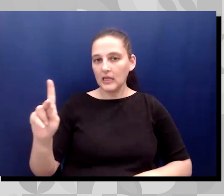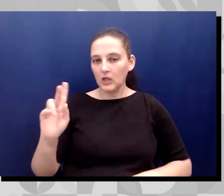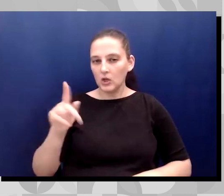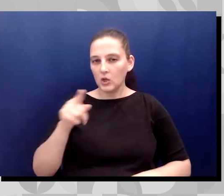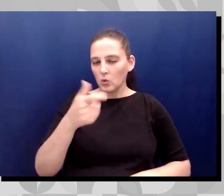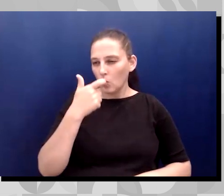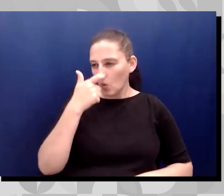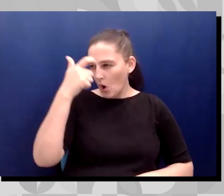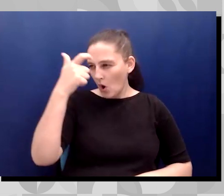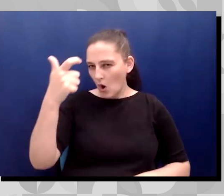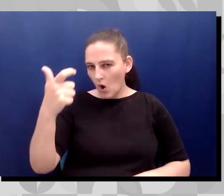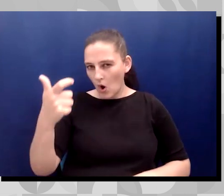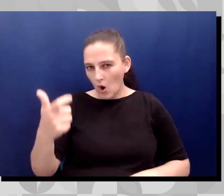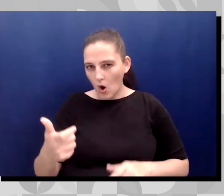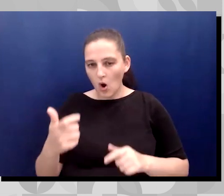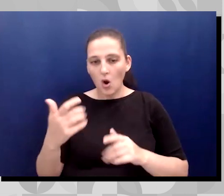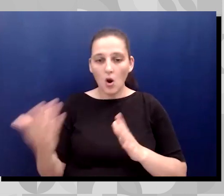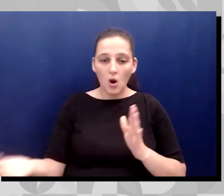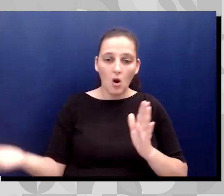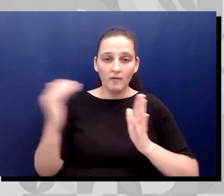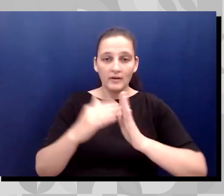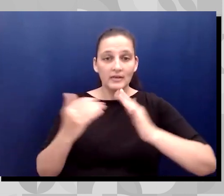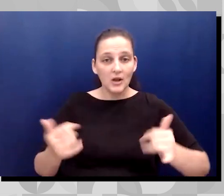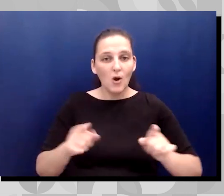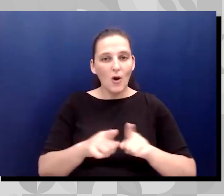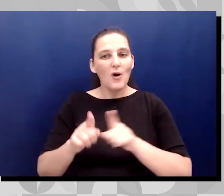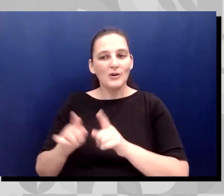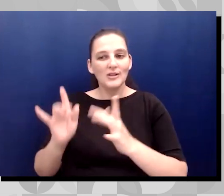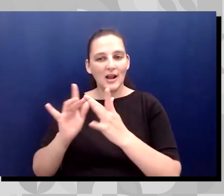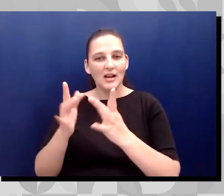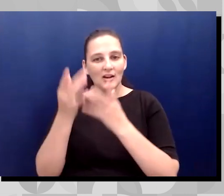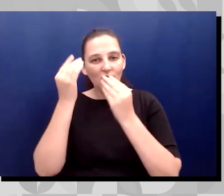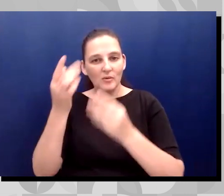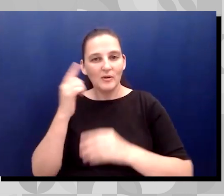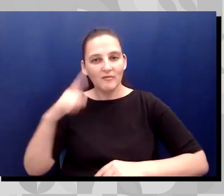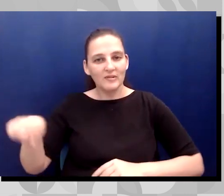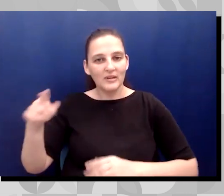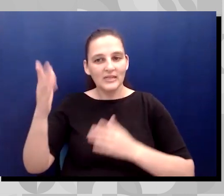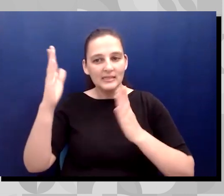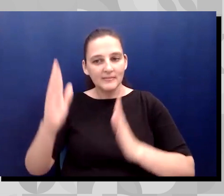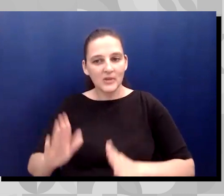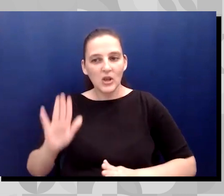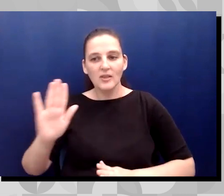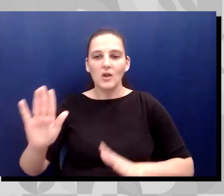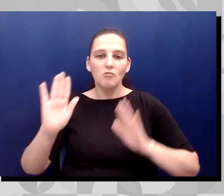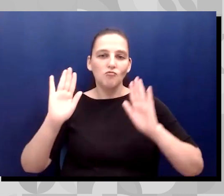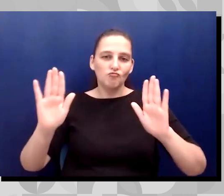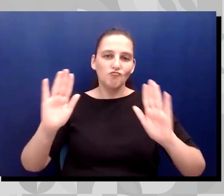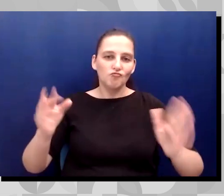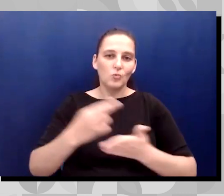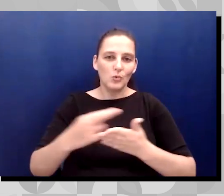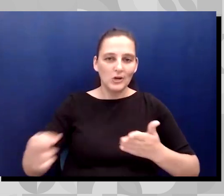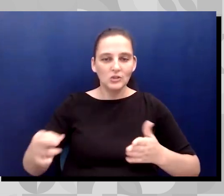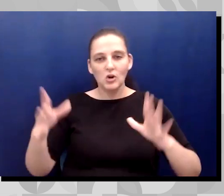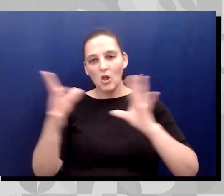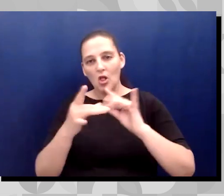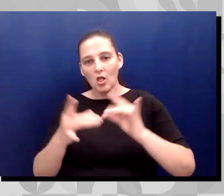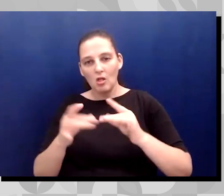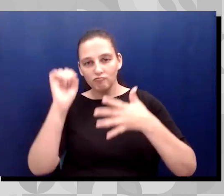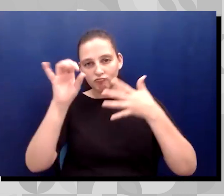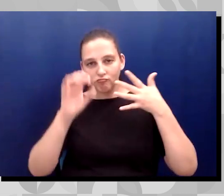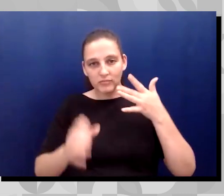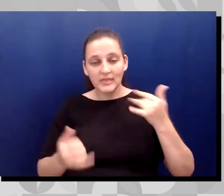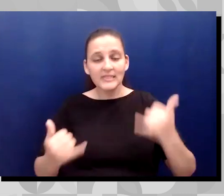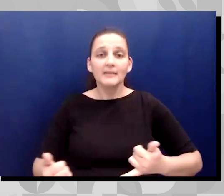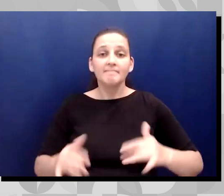as well as all the contact information for the speakers and the valuable resources that our speakers, um, shared about today. team, just want to say thank